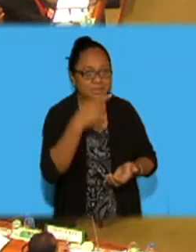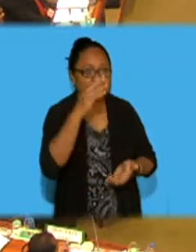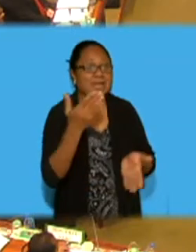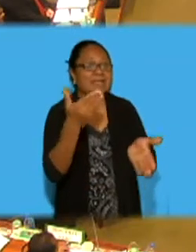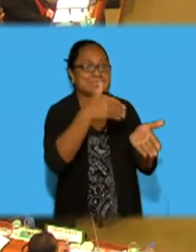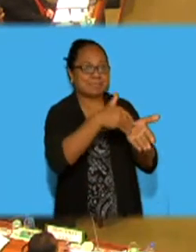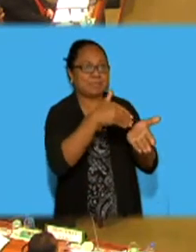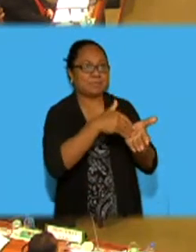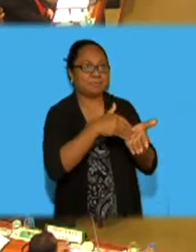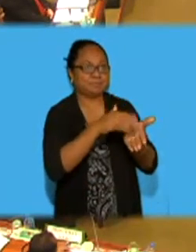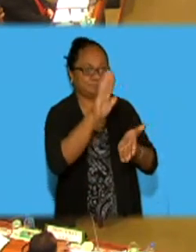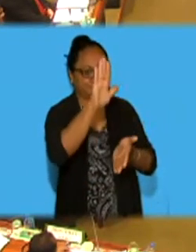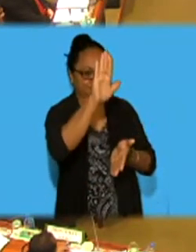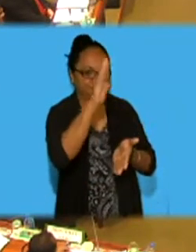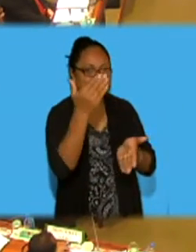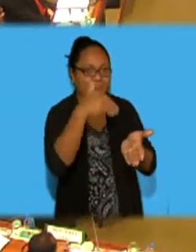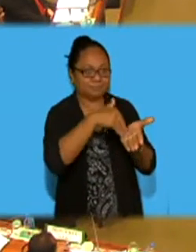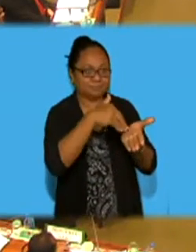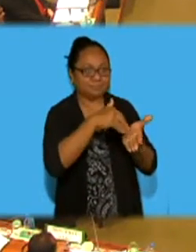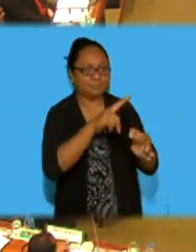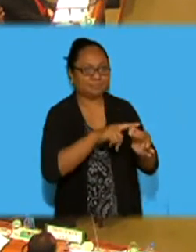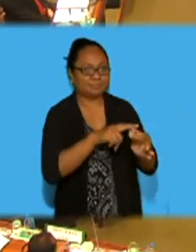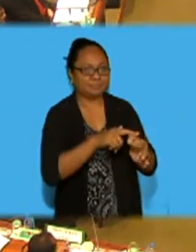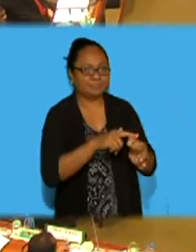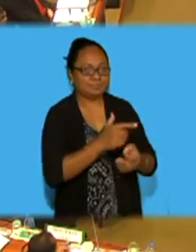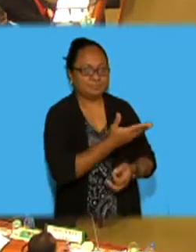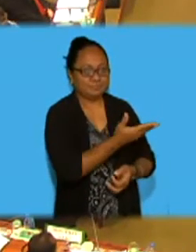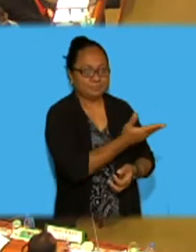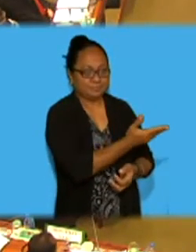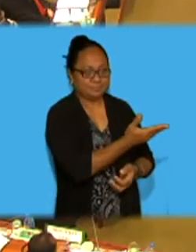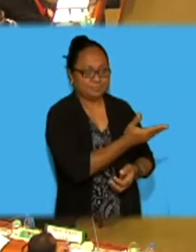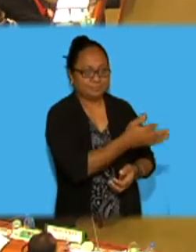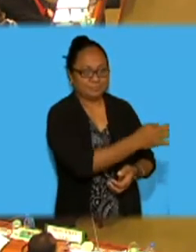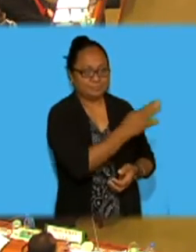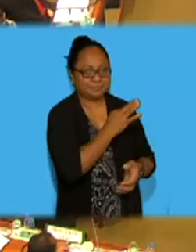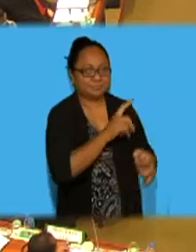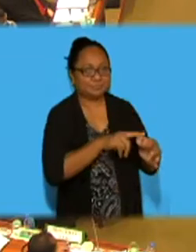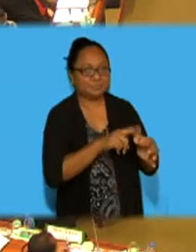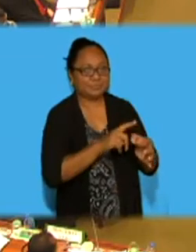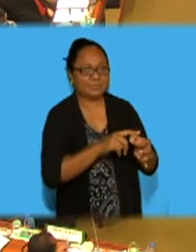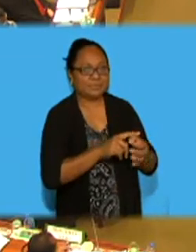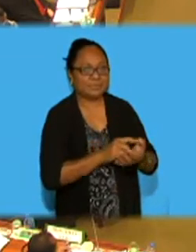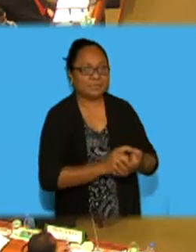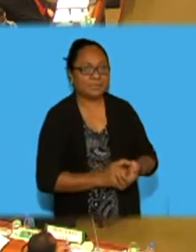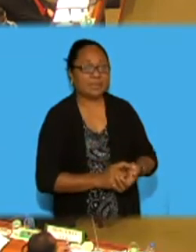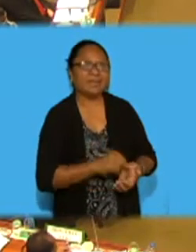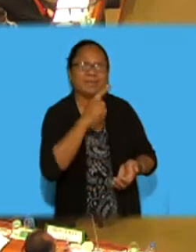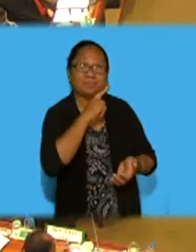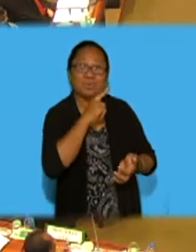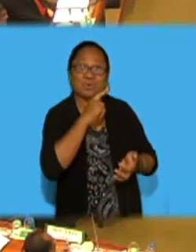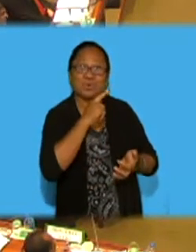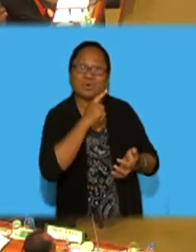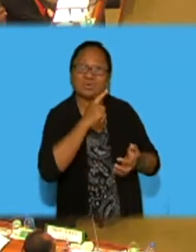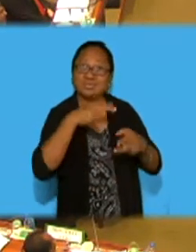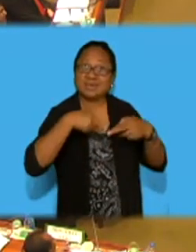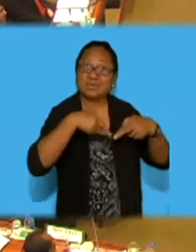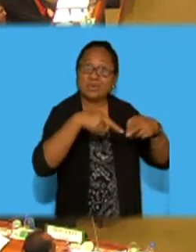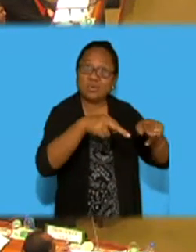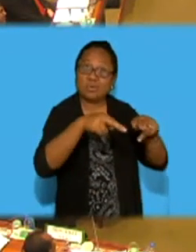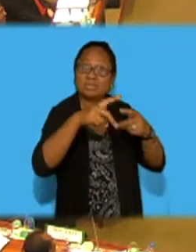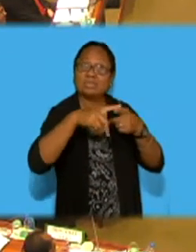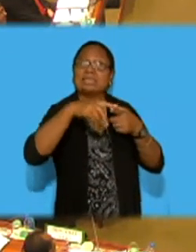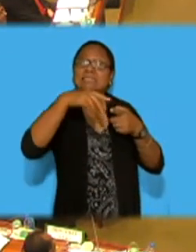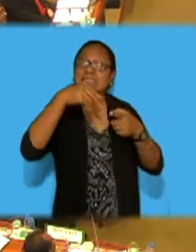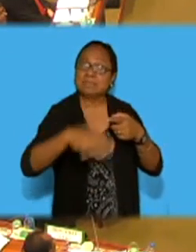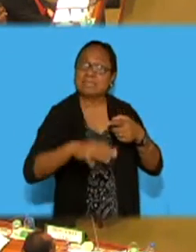supplementary question, Honorable Madam Speaker, due to the high cost of this road that has been mentioned to the house